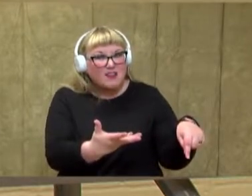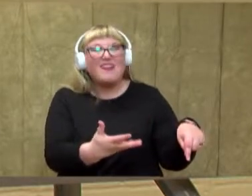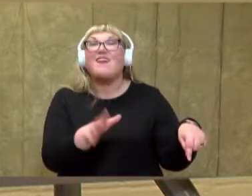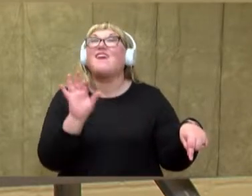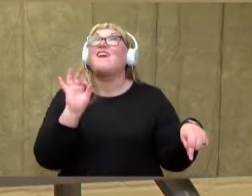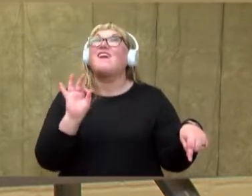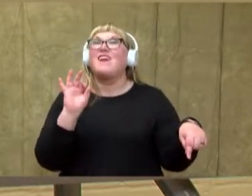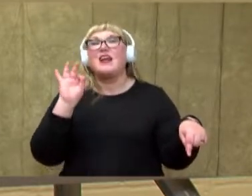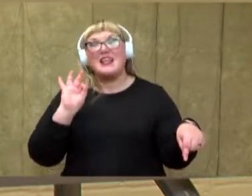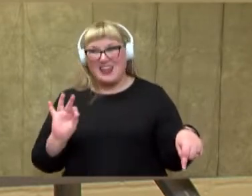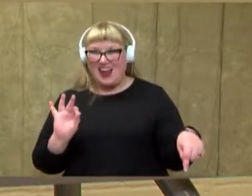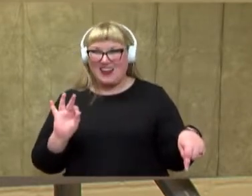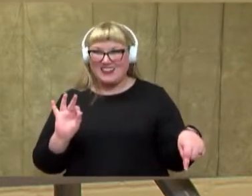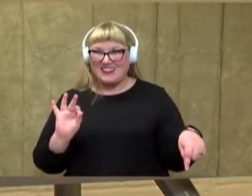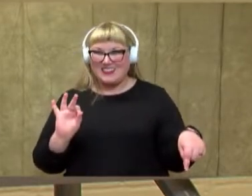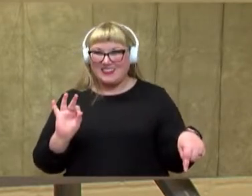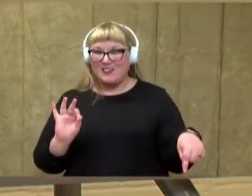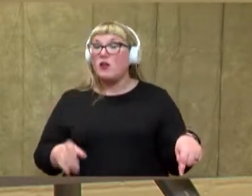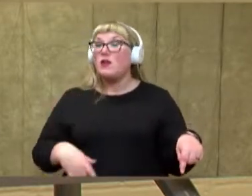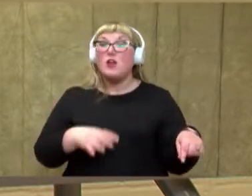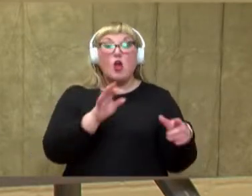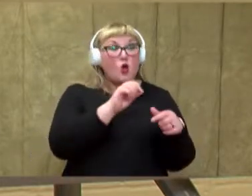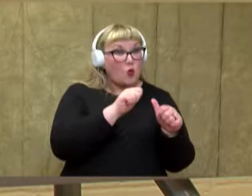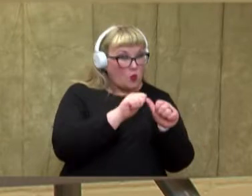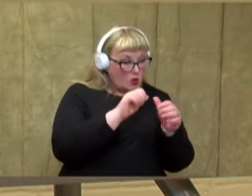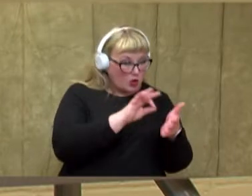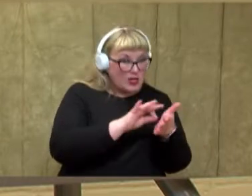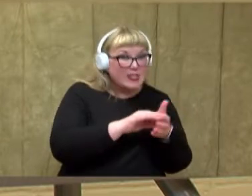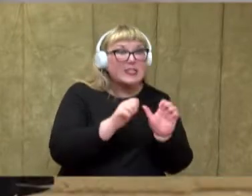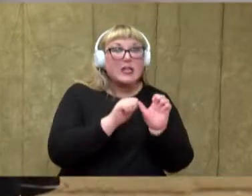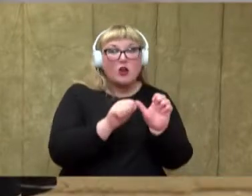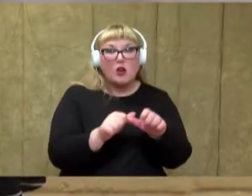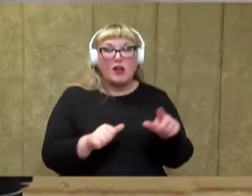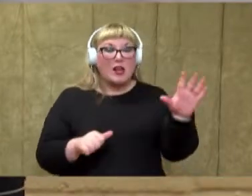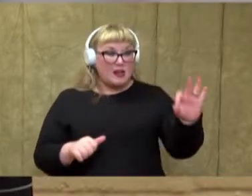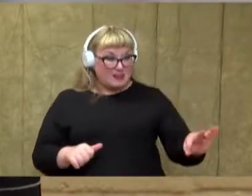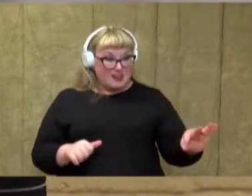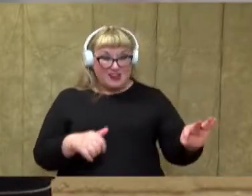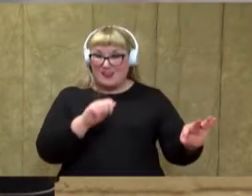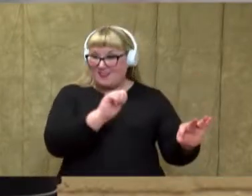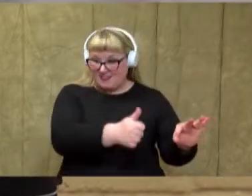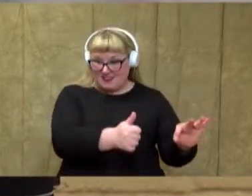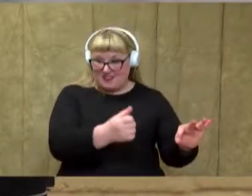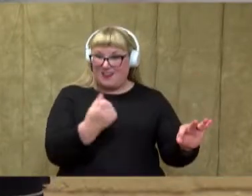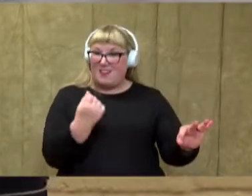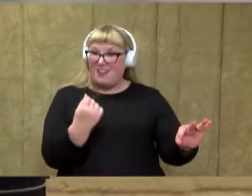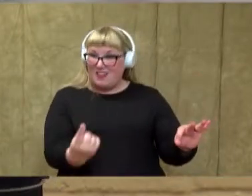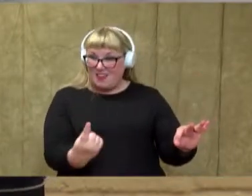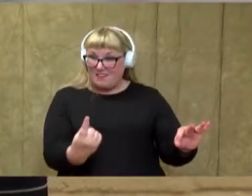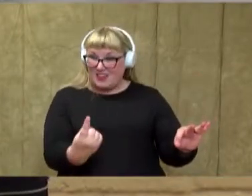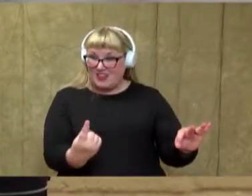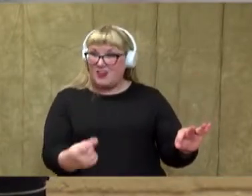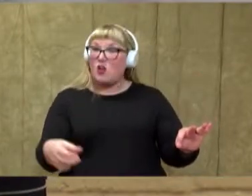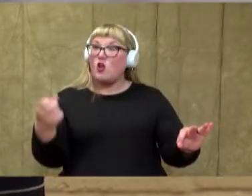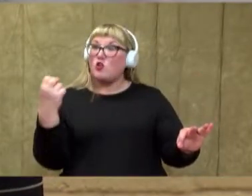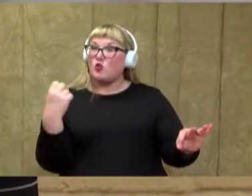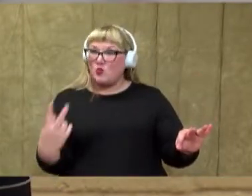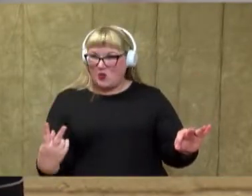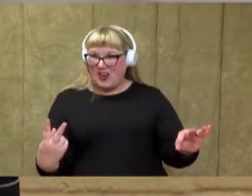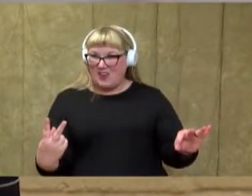Okay, it was nine. All right, so let's count on from nine. Nine, 10, 11,